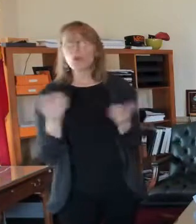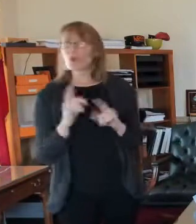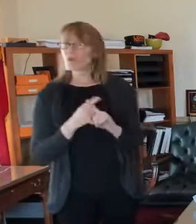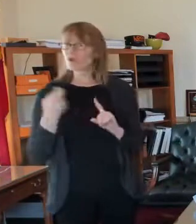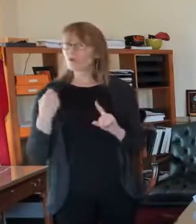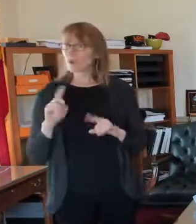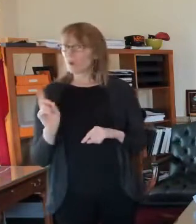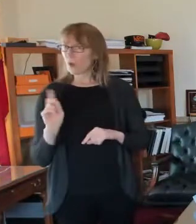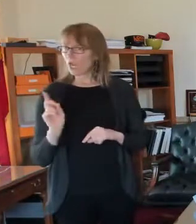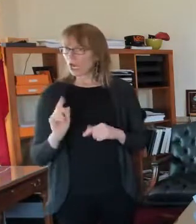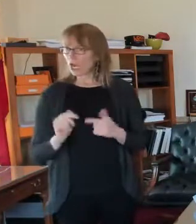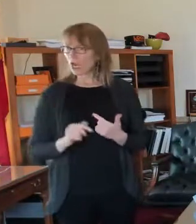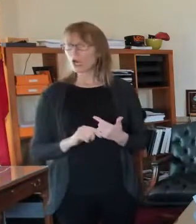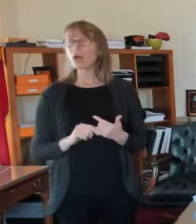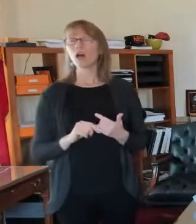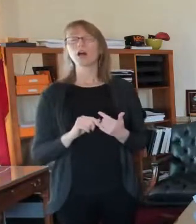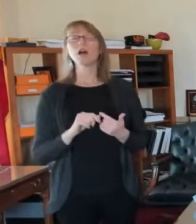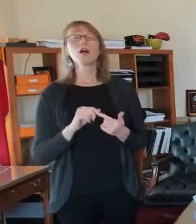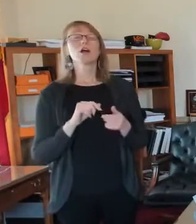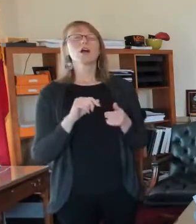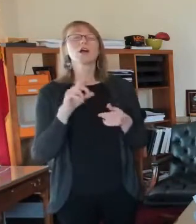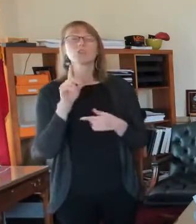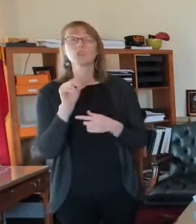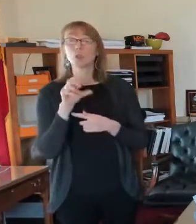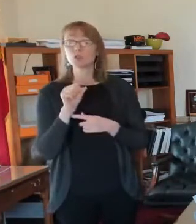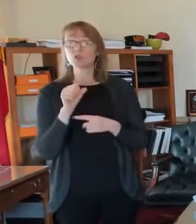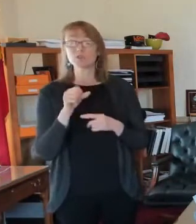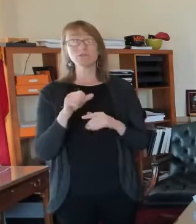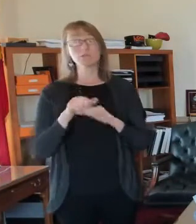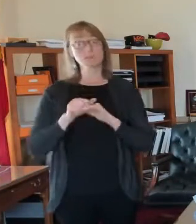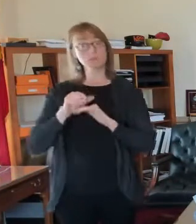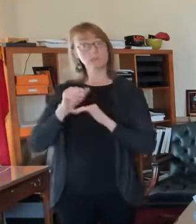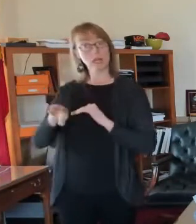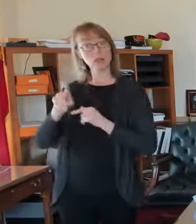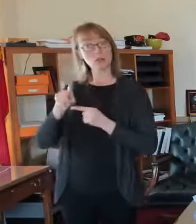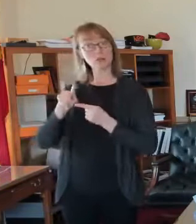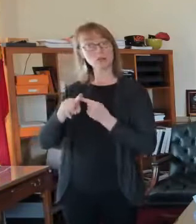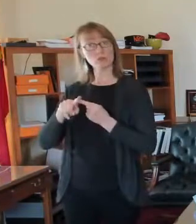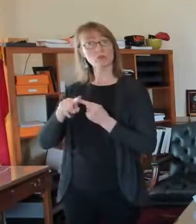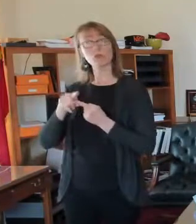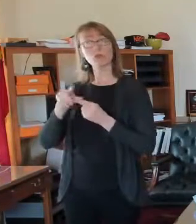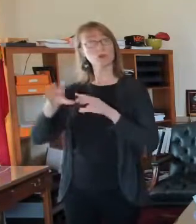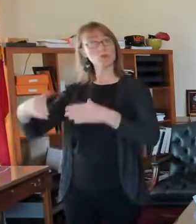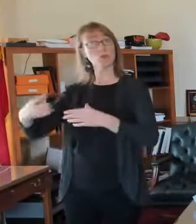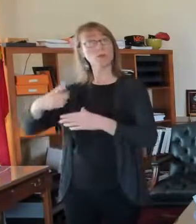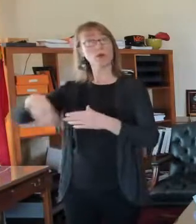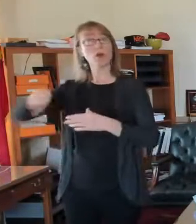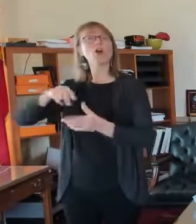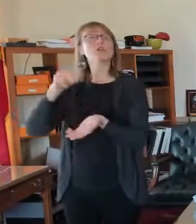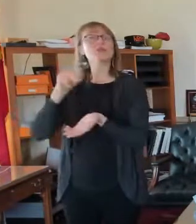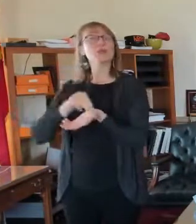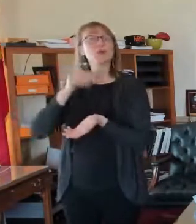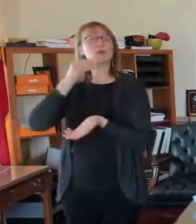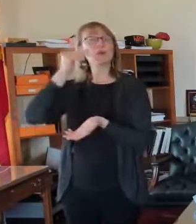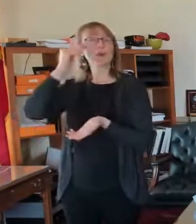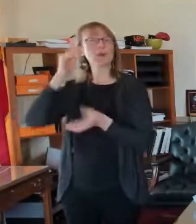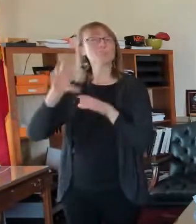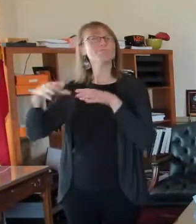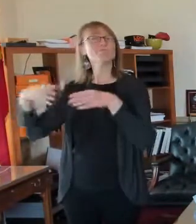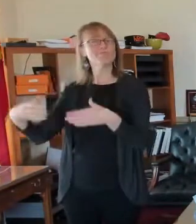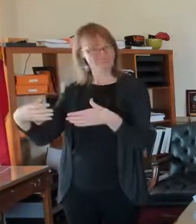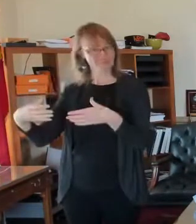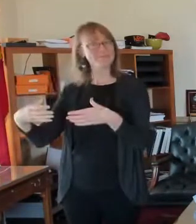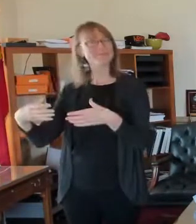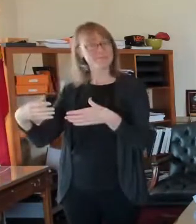were earmarked for nursing homes. So, you know, what happens in this situation is you set aside, the state set